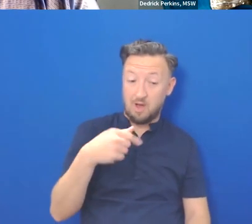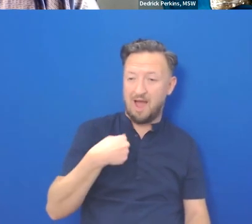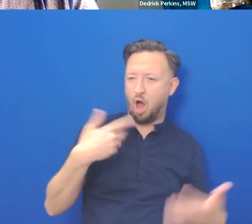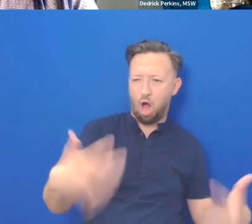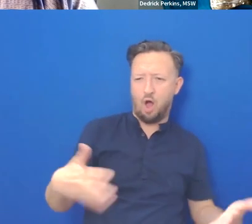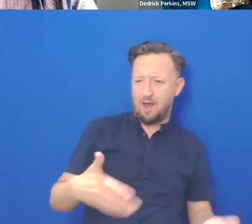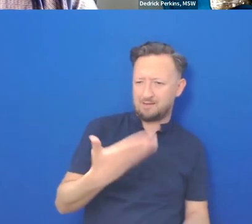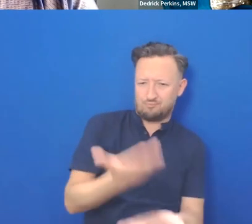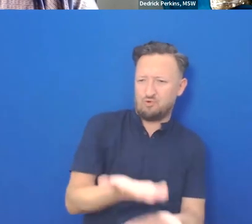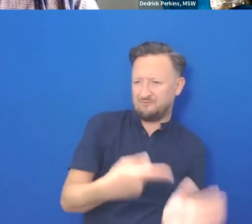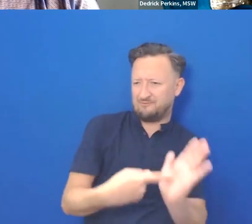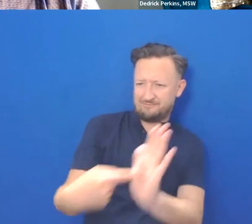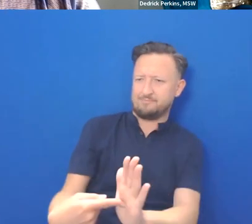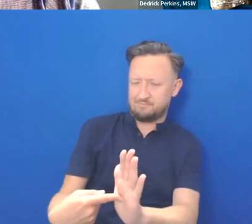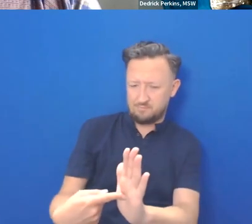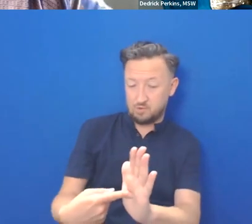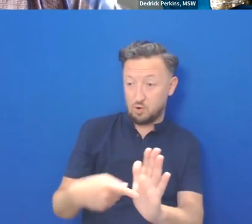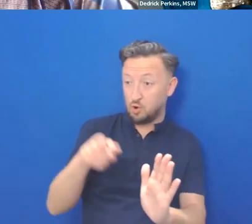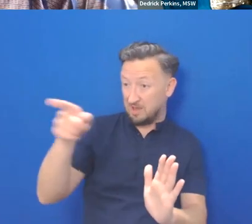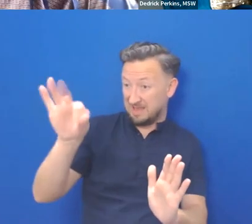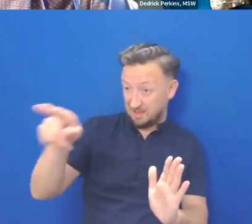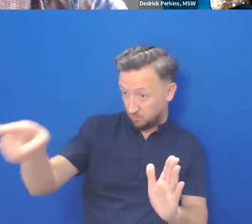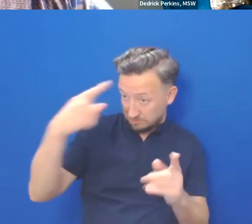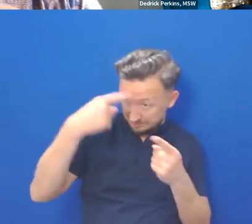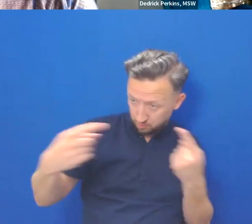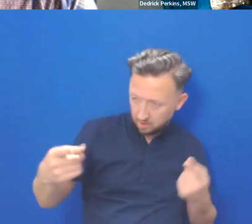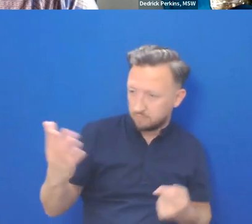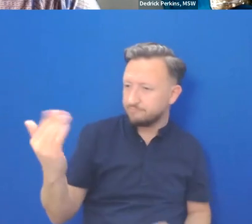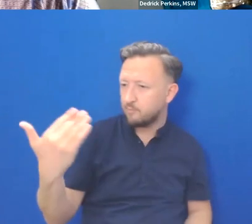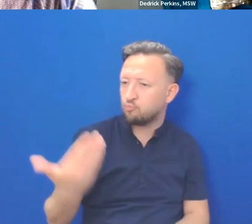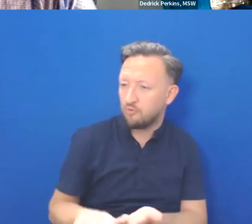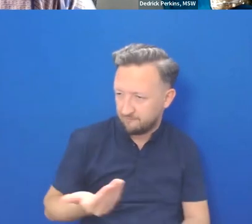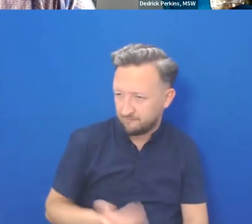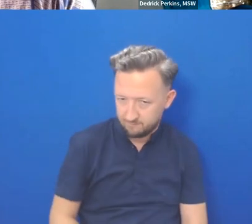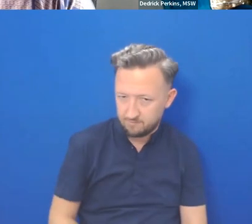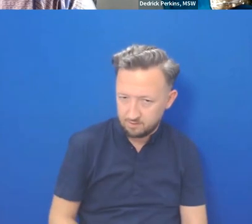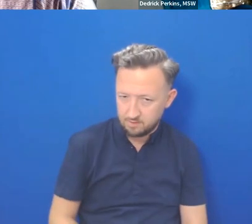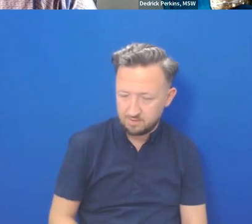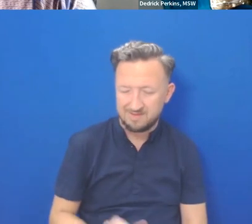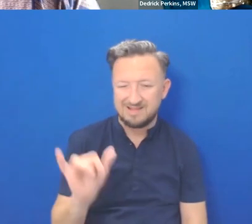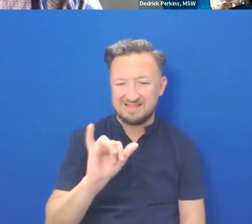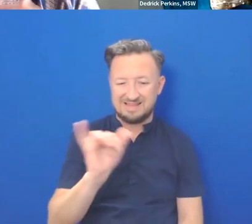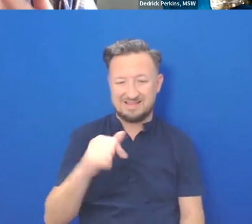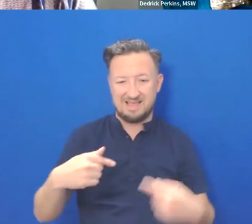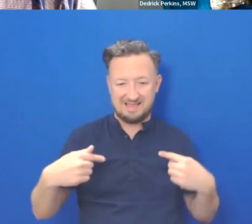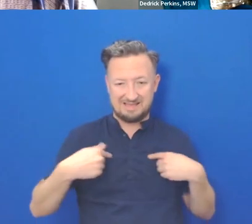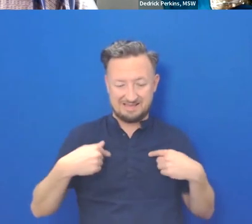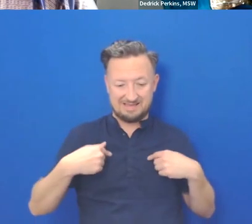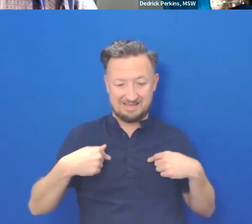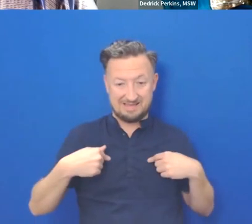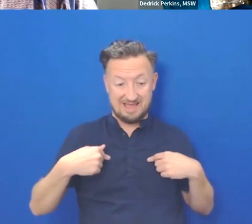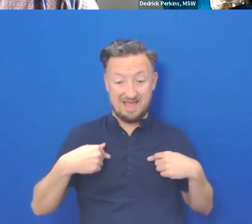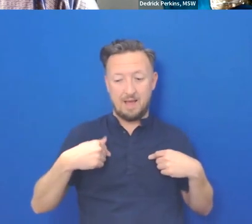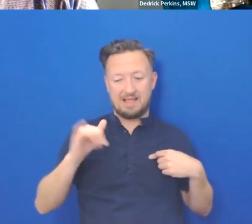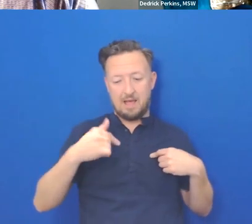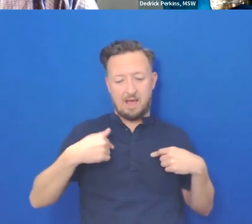So like the presumption of innocence is the alleged criminal doesn't have to prove they're innocent. They are presumed to be